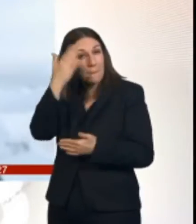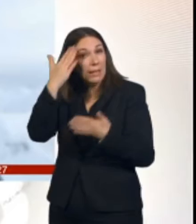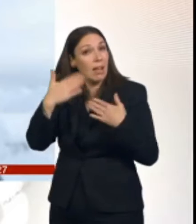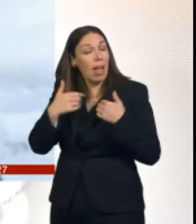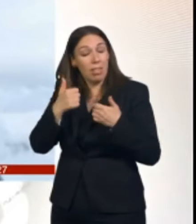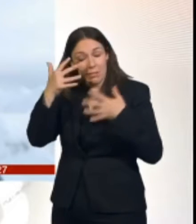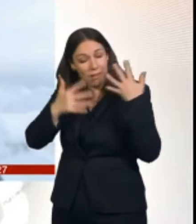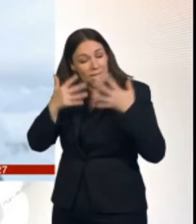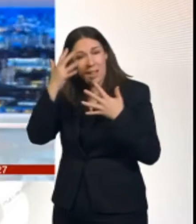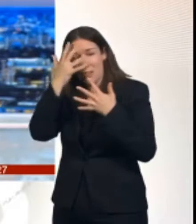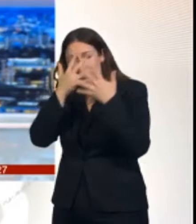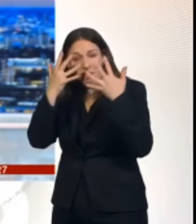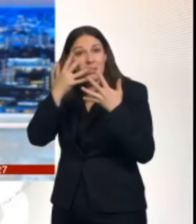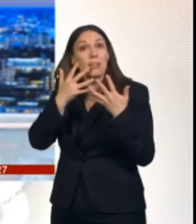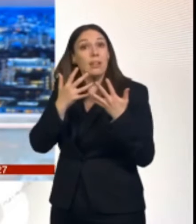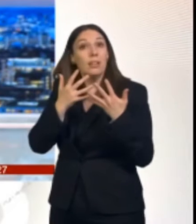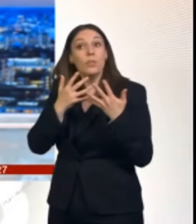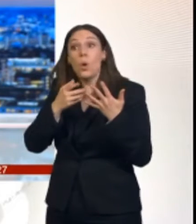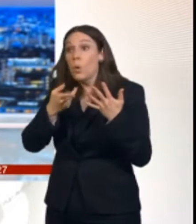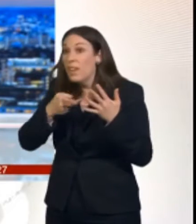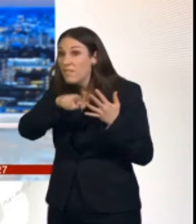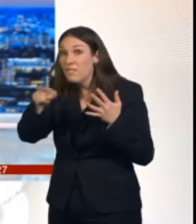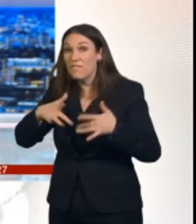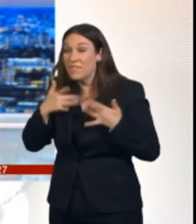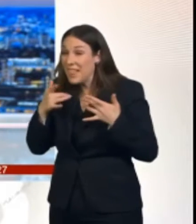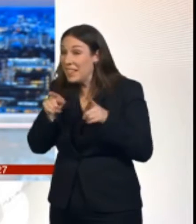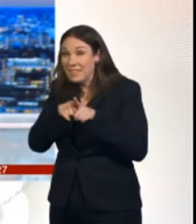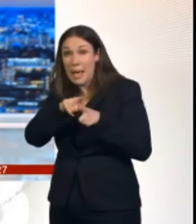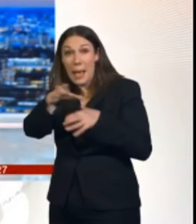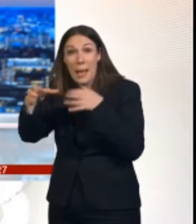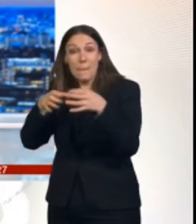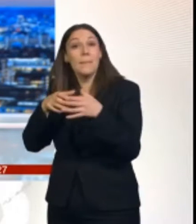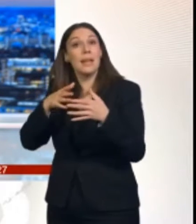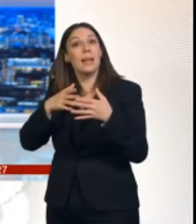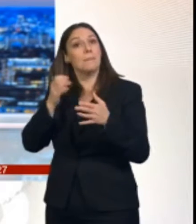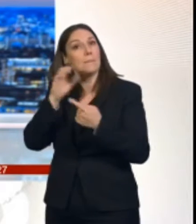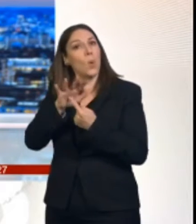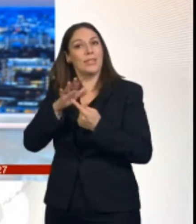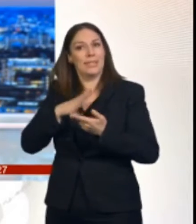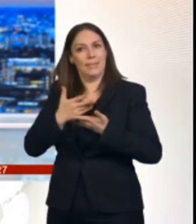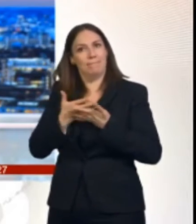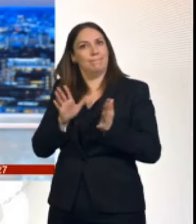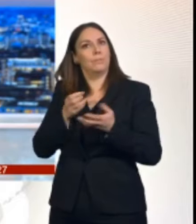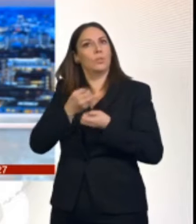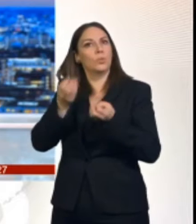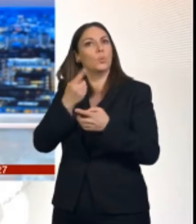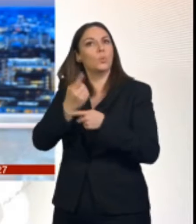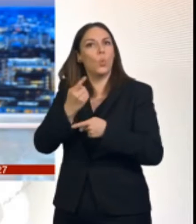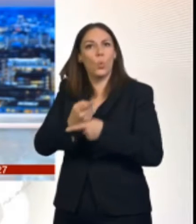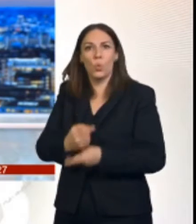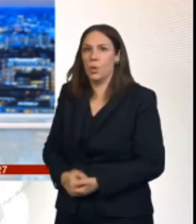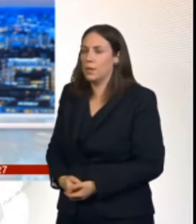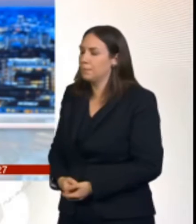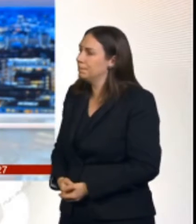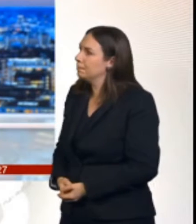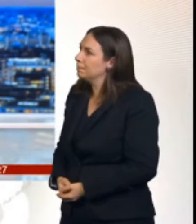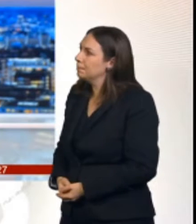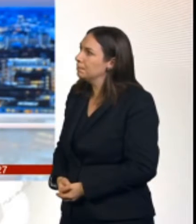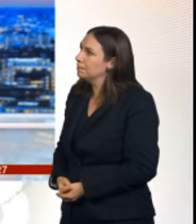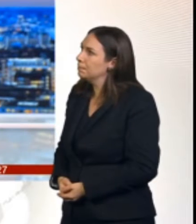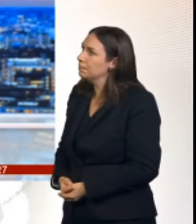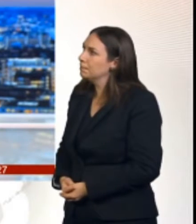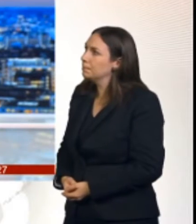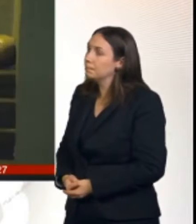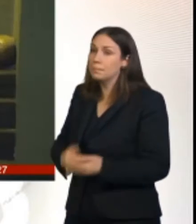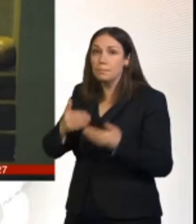to talk about it. Charities are calling for more to be done to help the thousands of people in the capital without a home